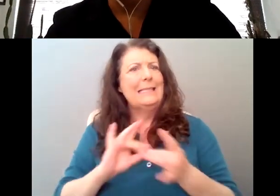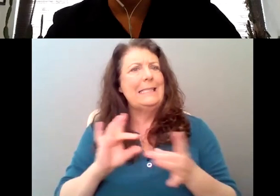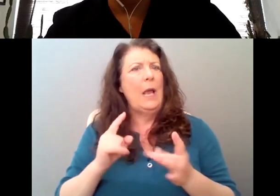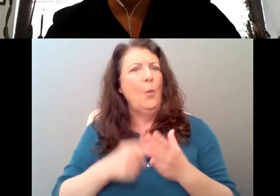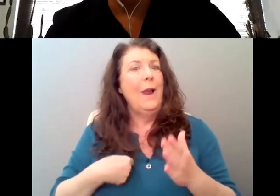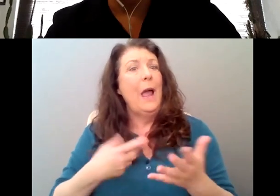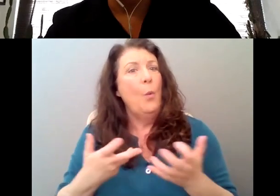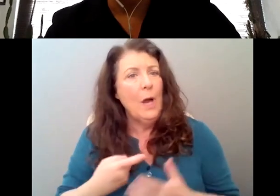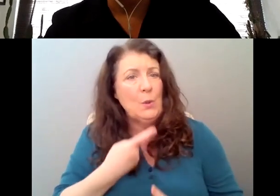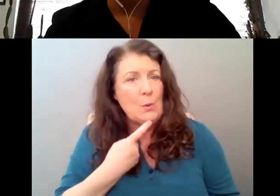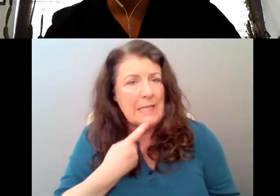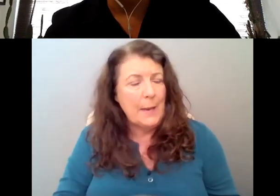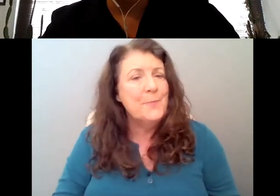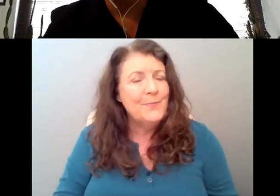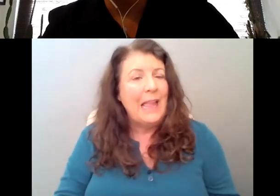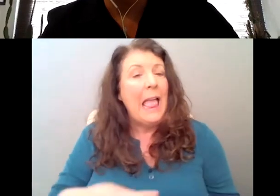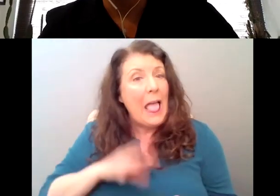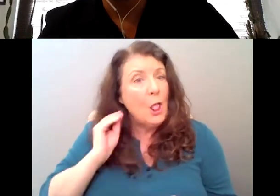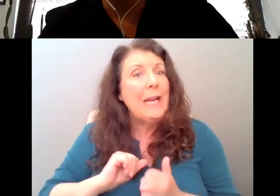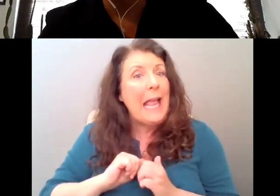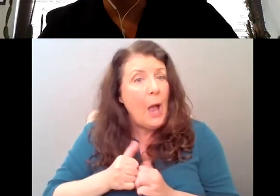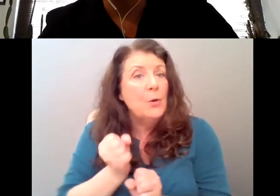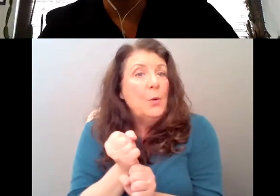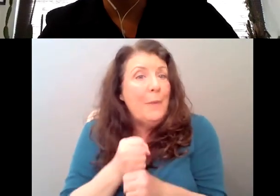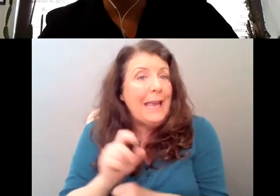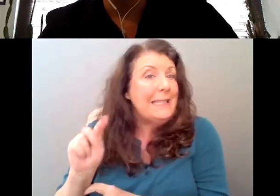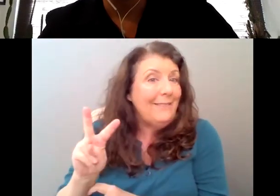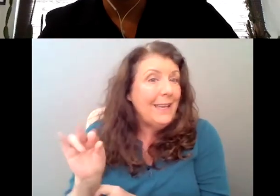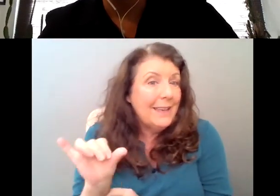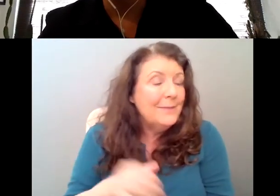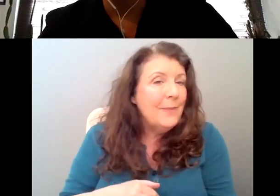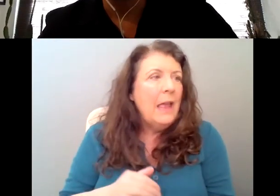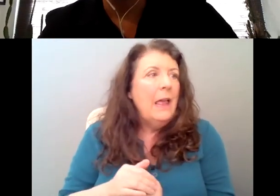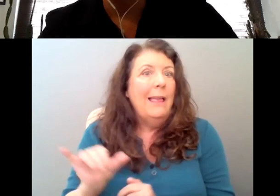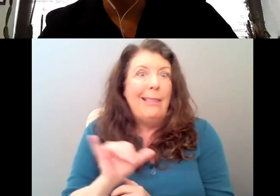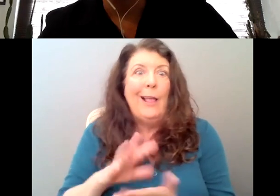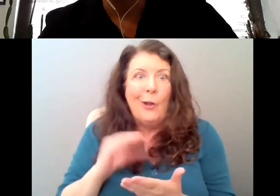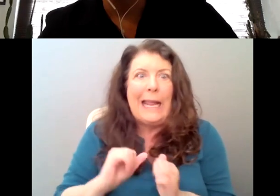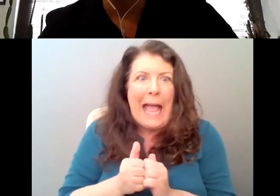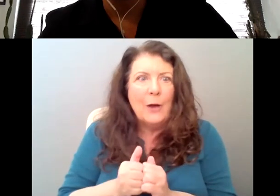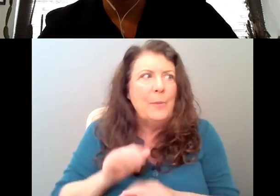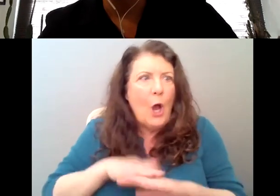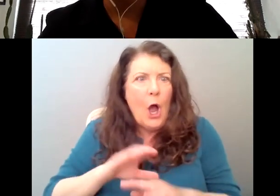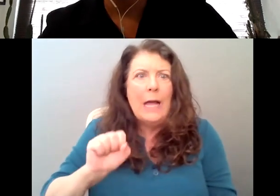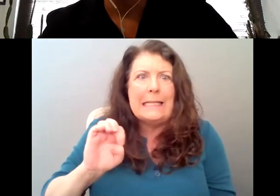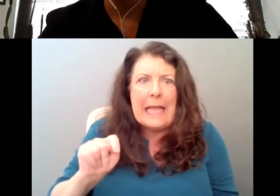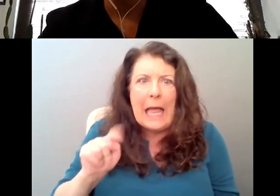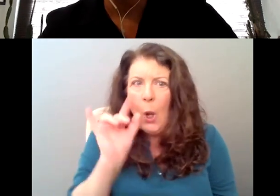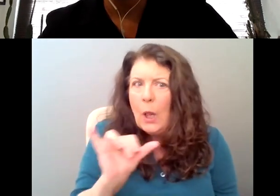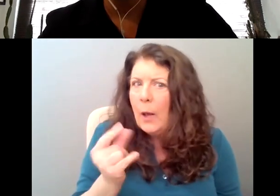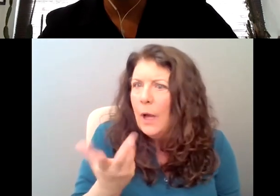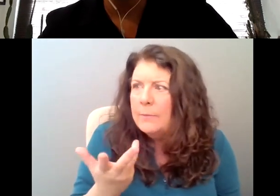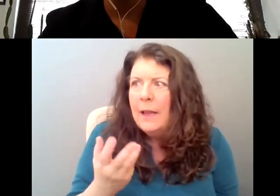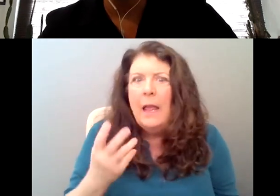learning, you know, how to make TV, which involves like learning how to be on set and learning that, you know, if you